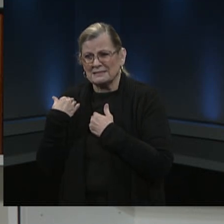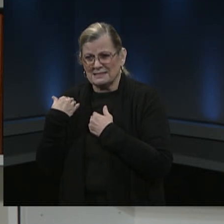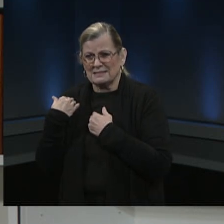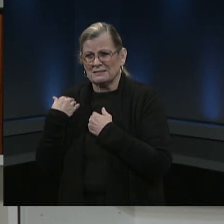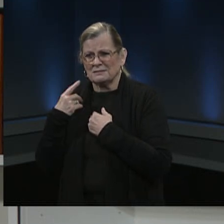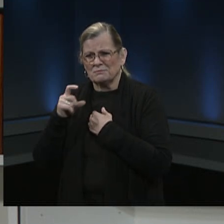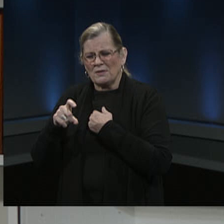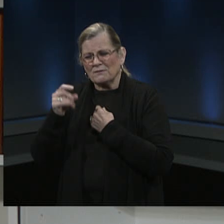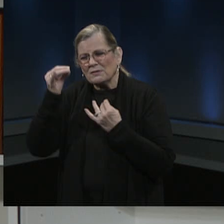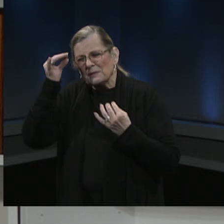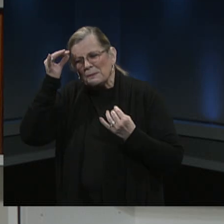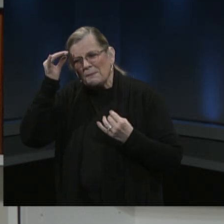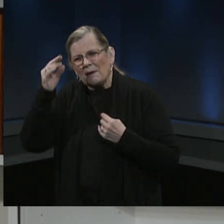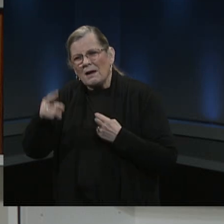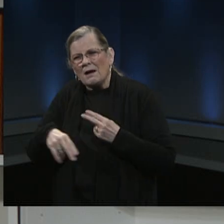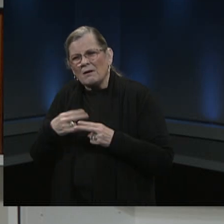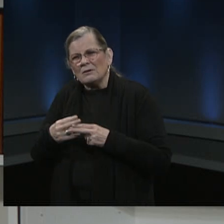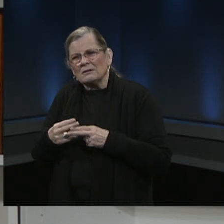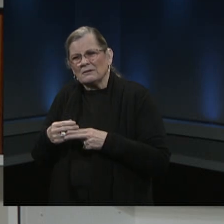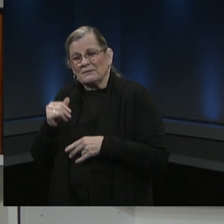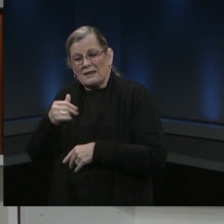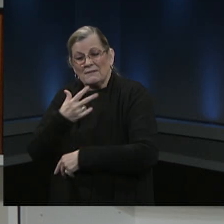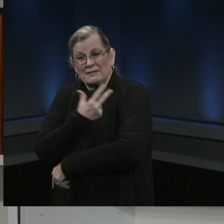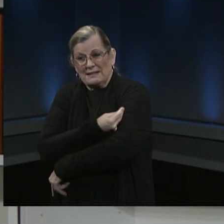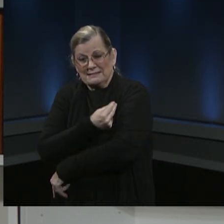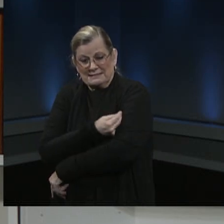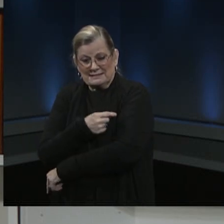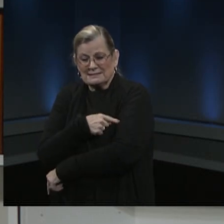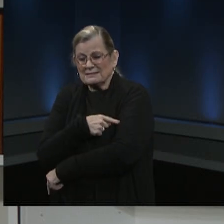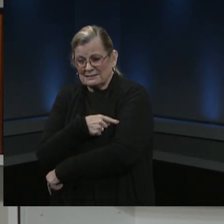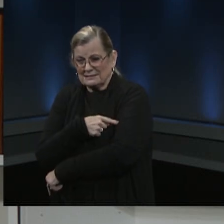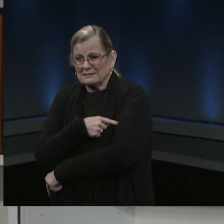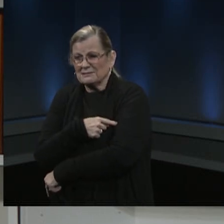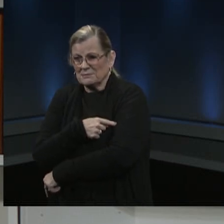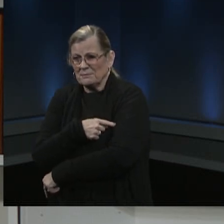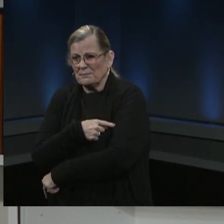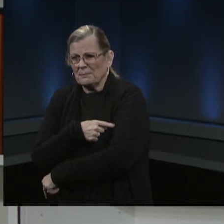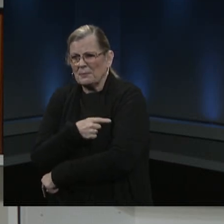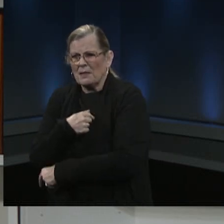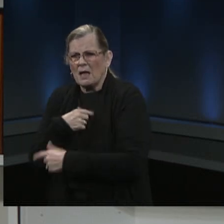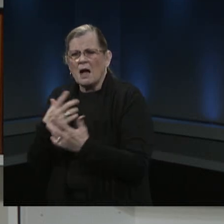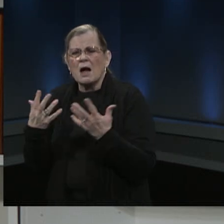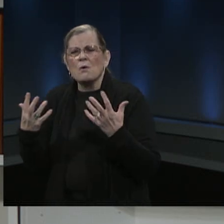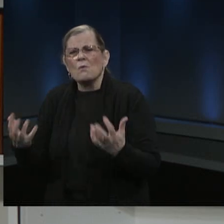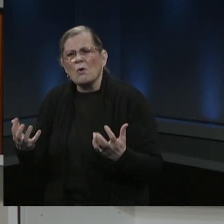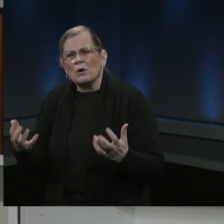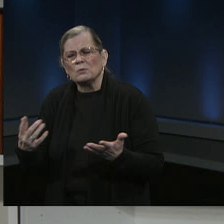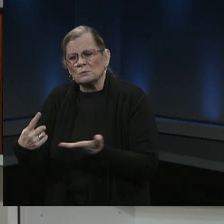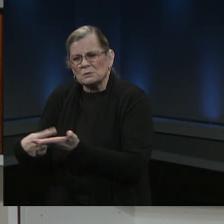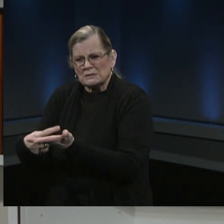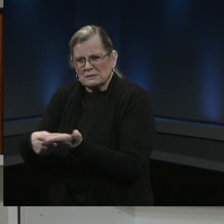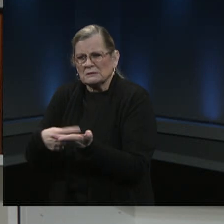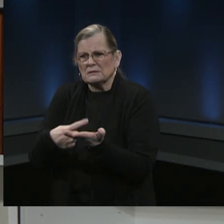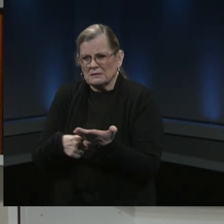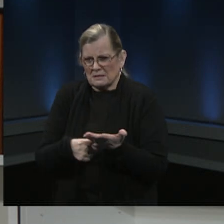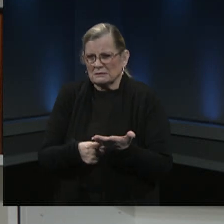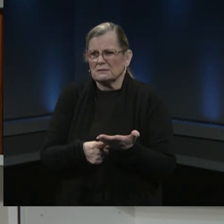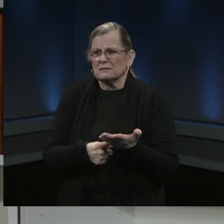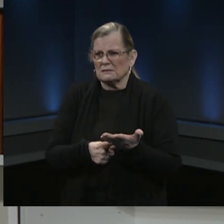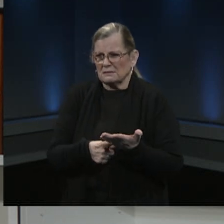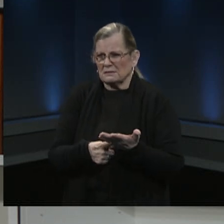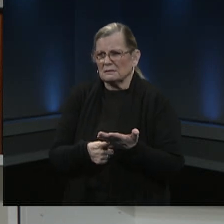we look at this vaccine and this vaccine process i do want to spend a minute if we could for our audience at home